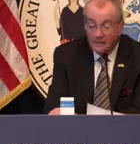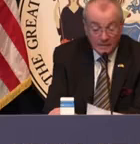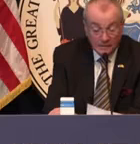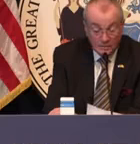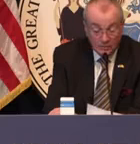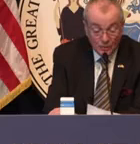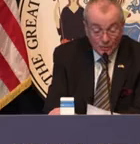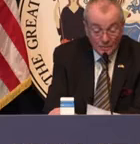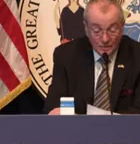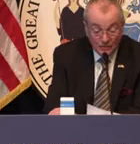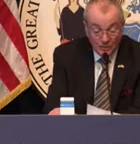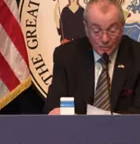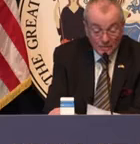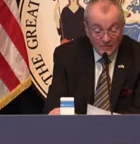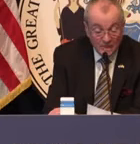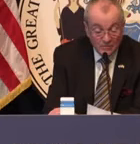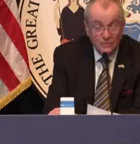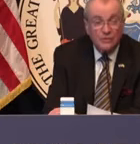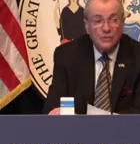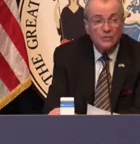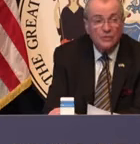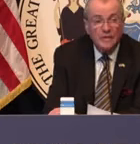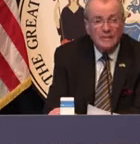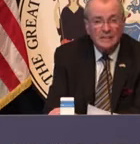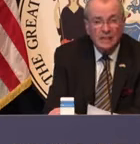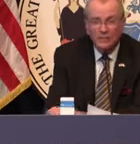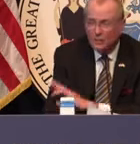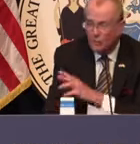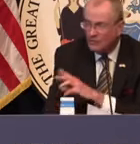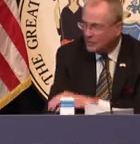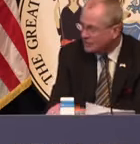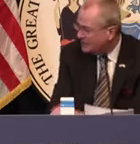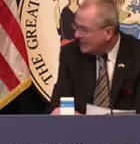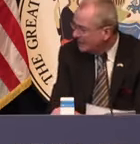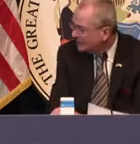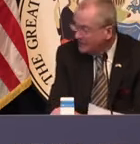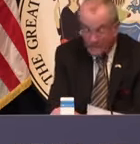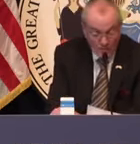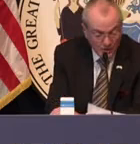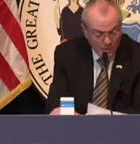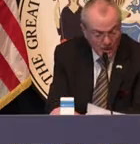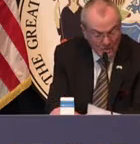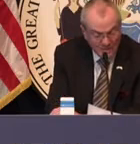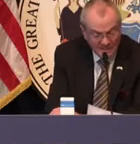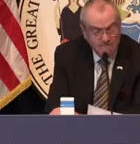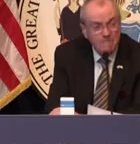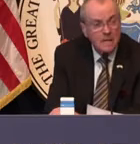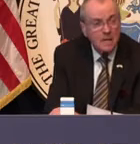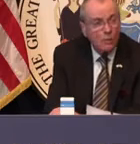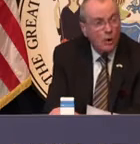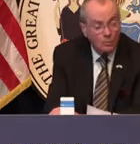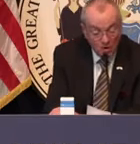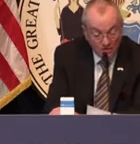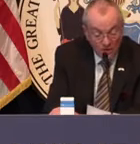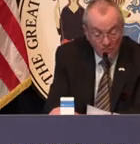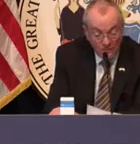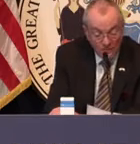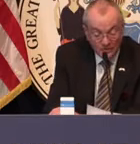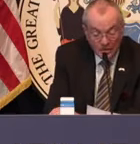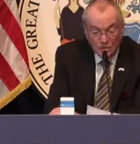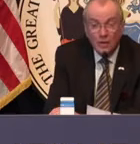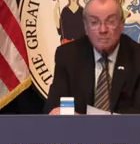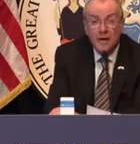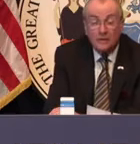Results, Judy would want me to say, will be available to folks who take the test in roughly two days. That's what they're promising. Walmart